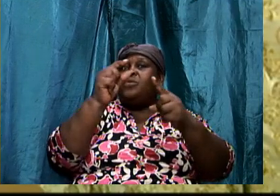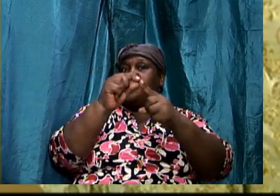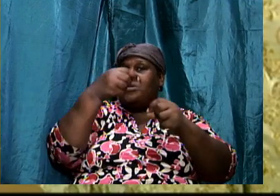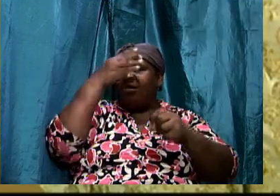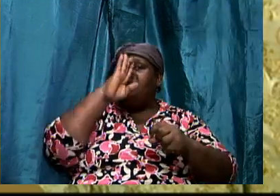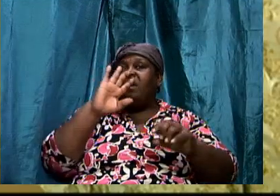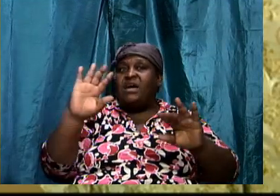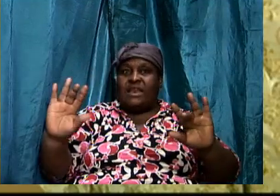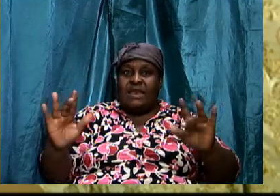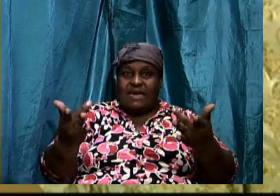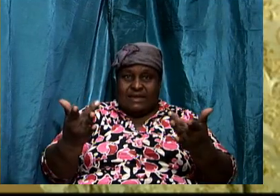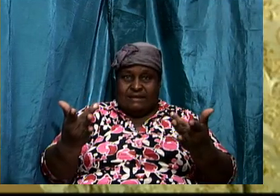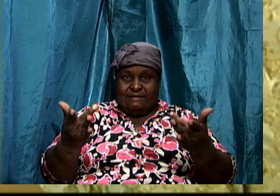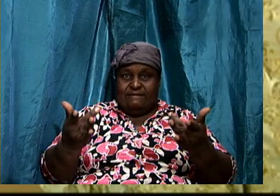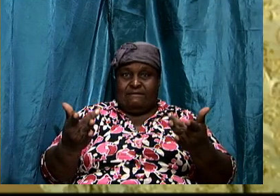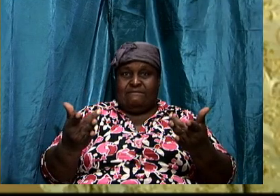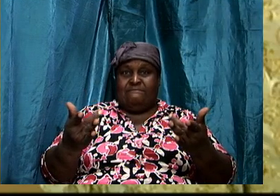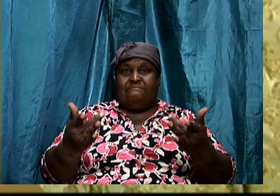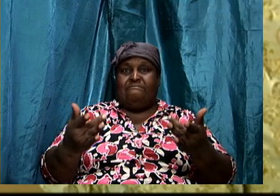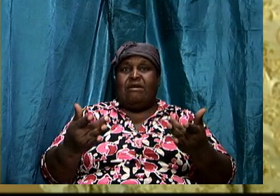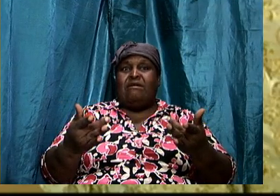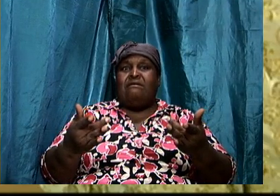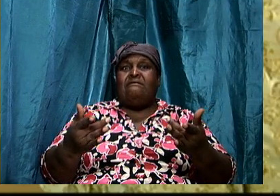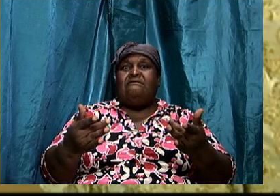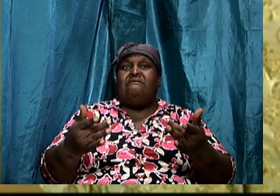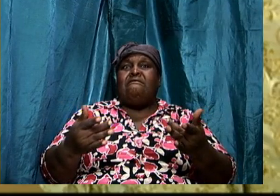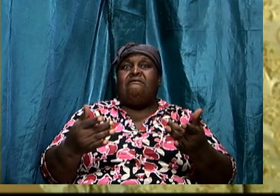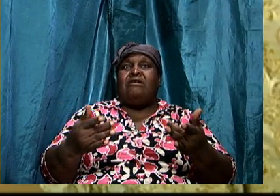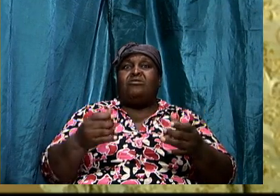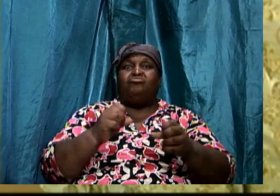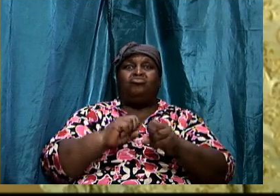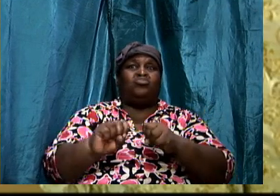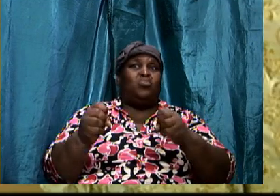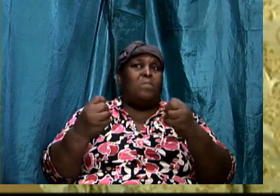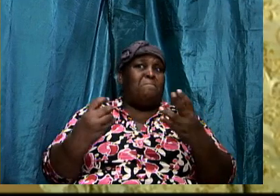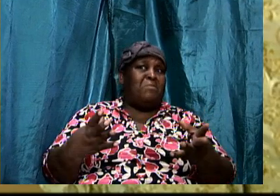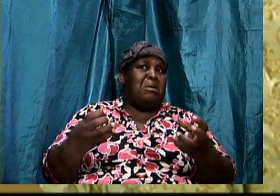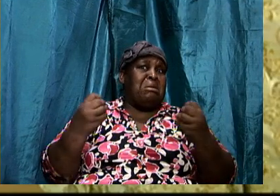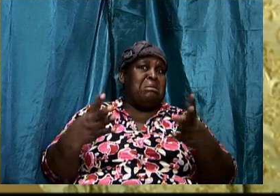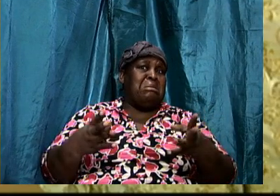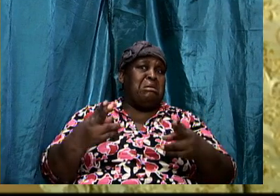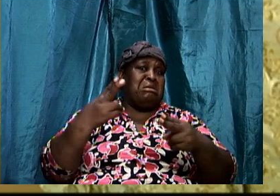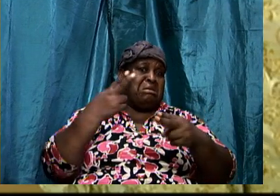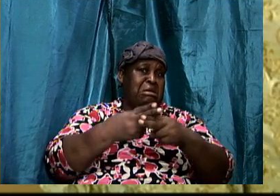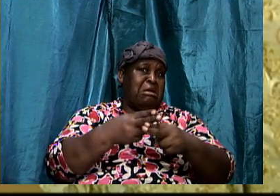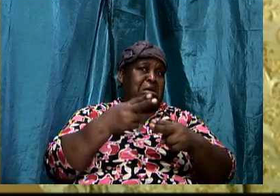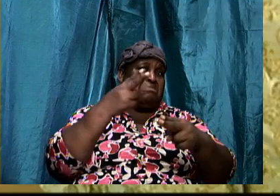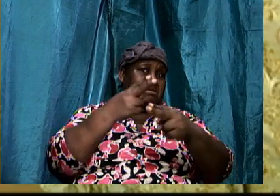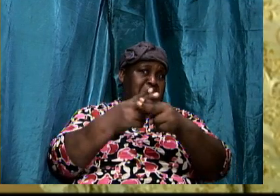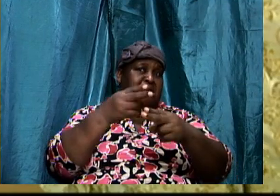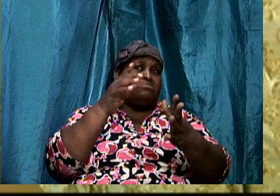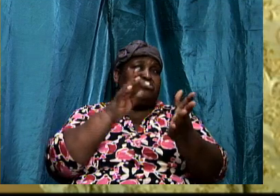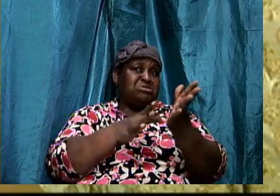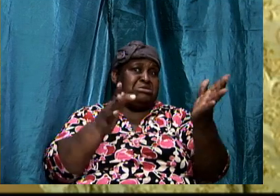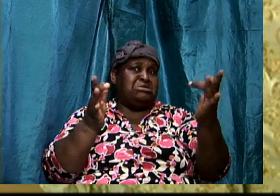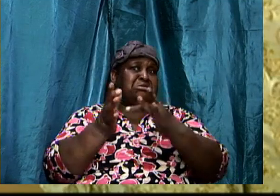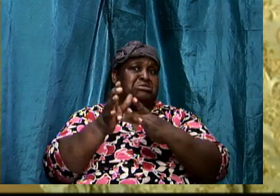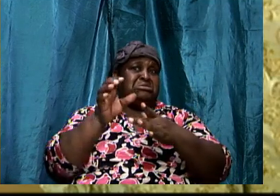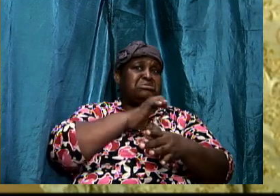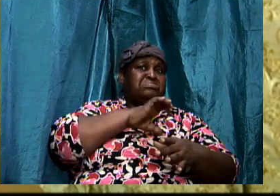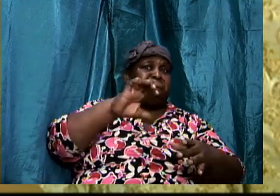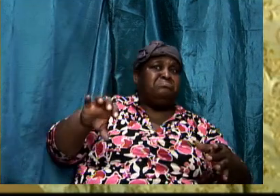therefore treat His words with disdain, which so many that name the name of Jesus Christ